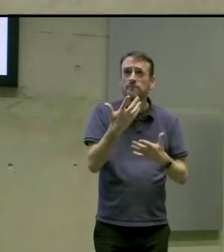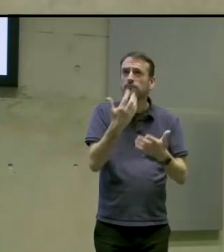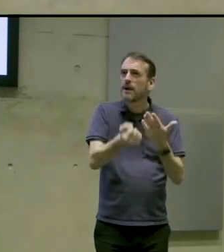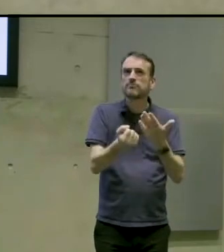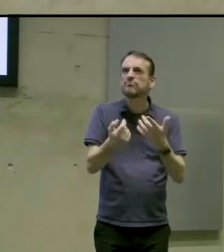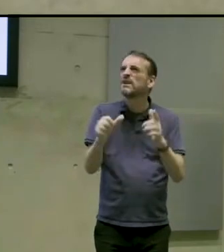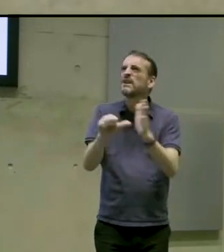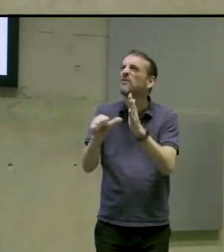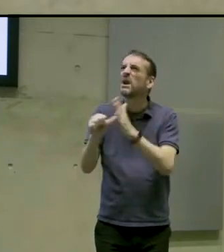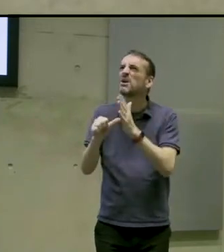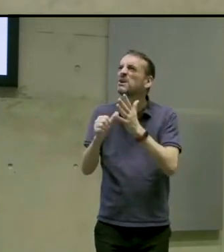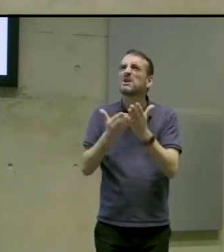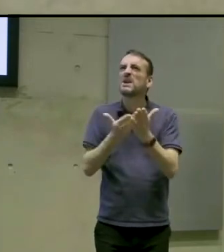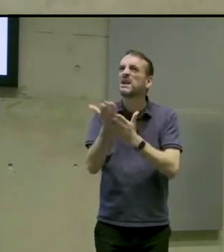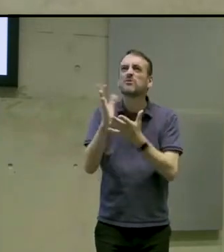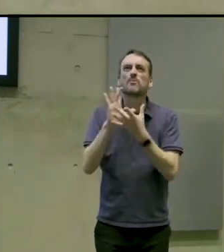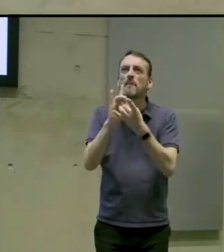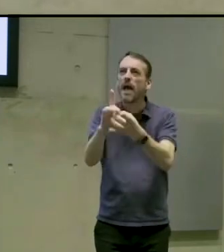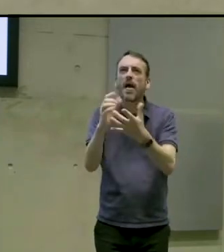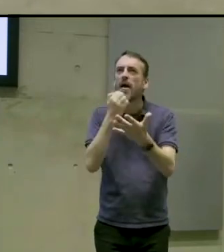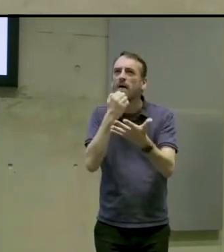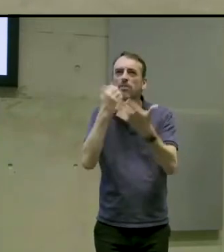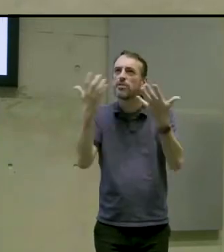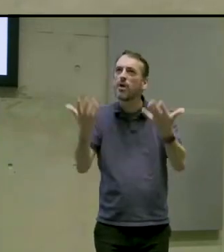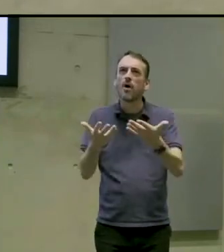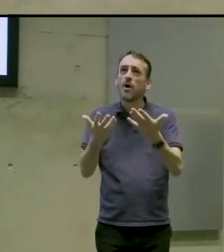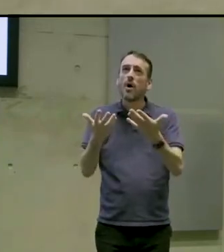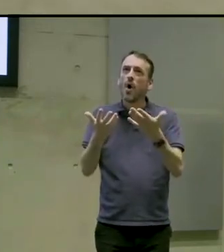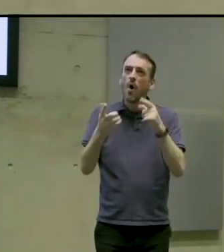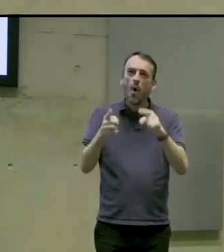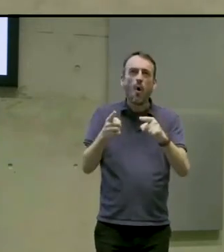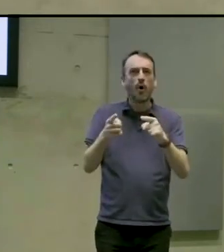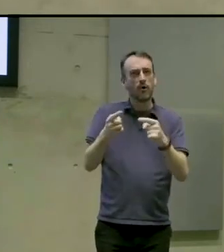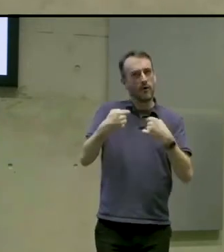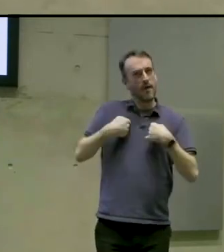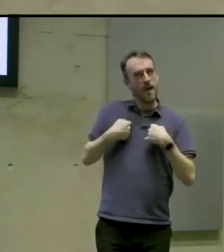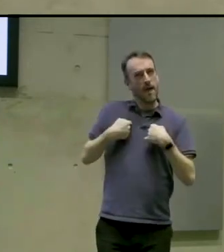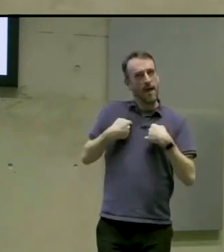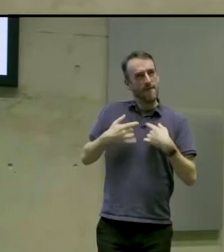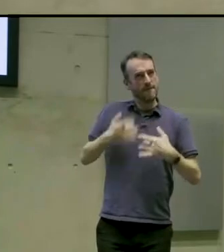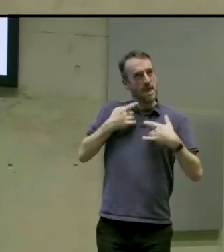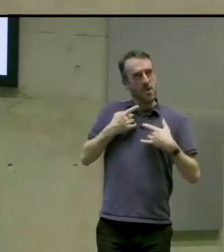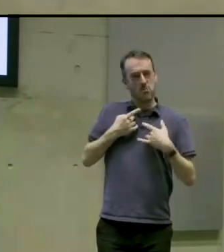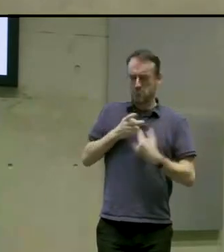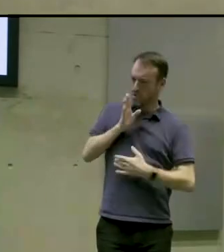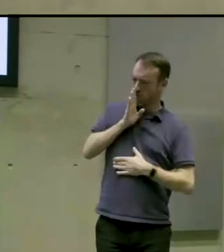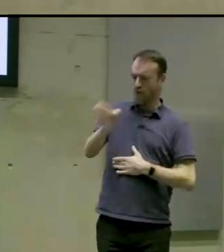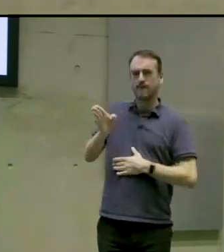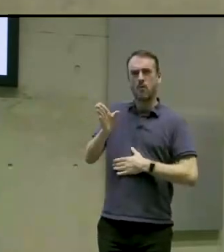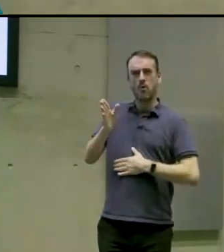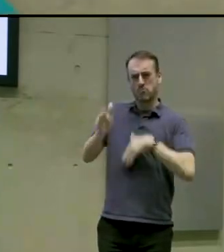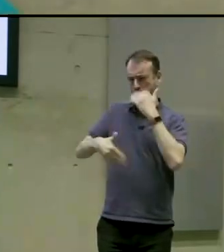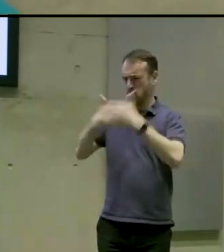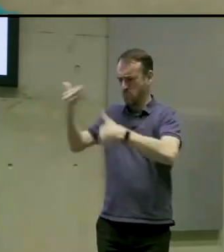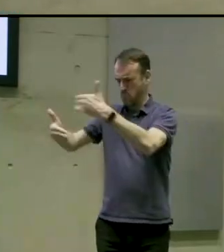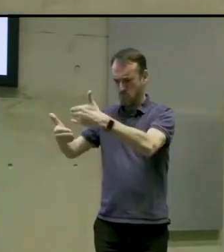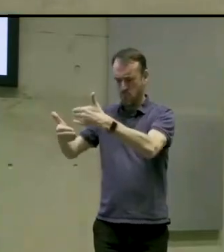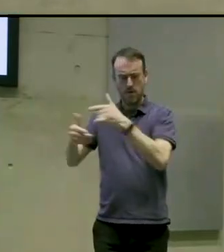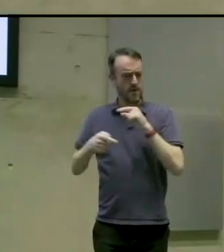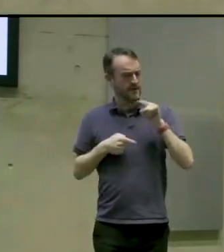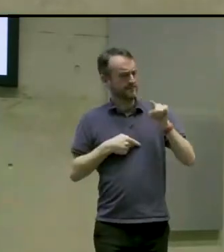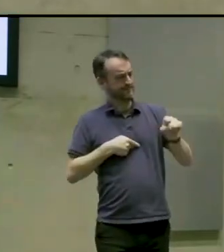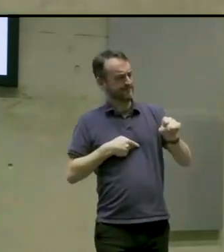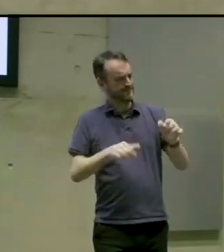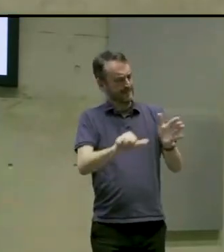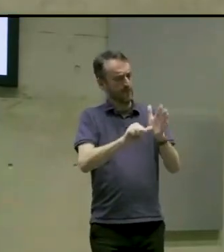others. So it's sort of giving those hints in dialogue, in the visuals, in goal trackers